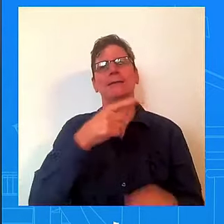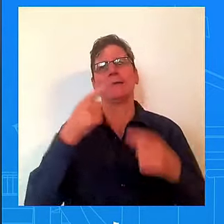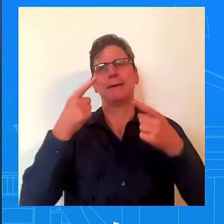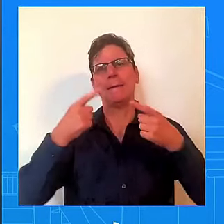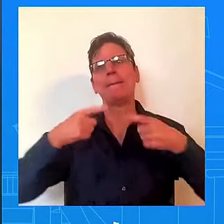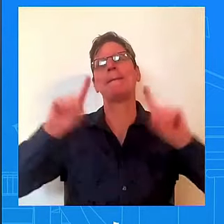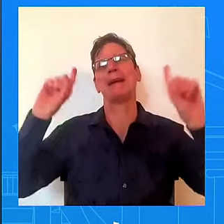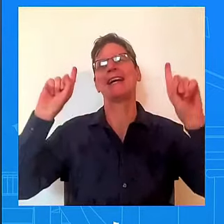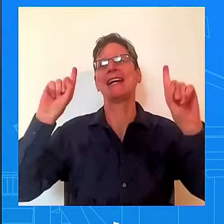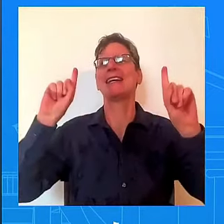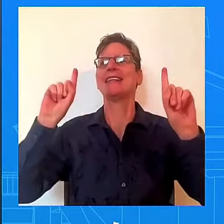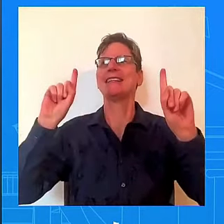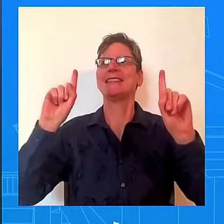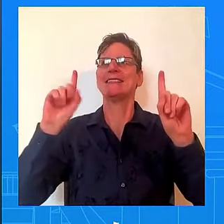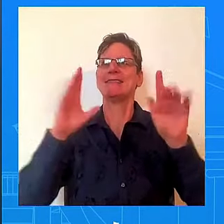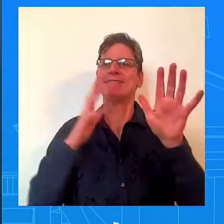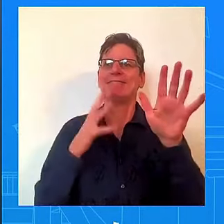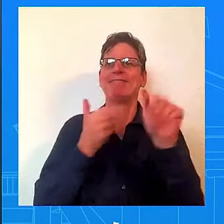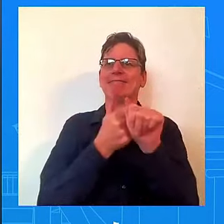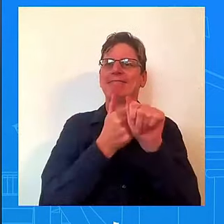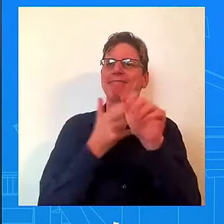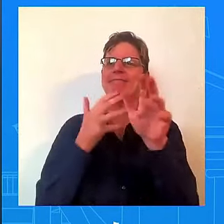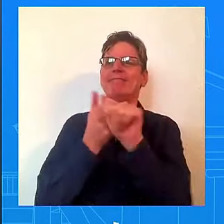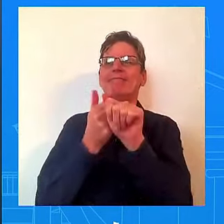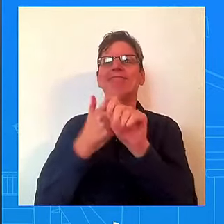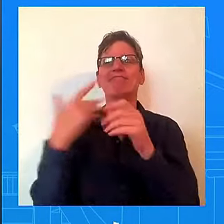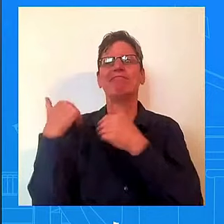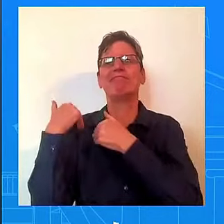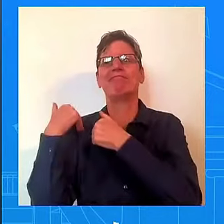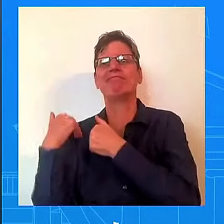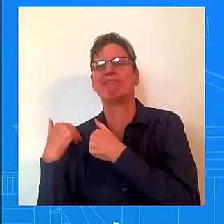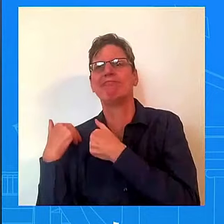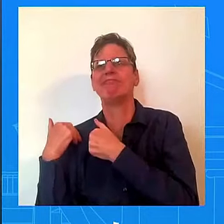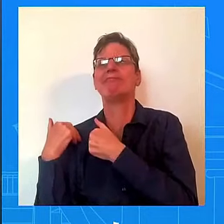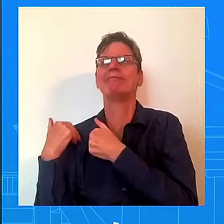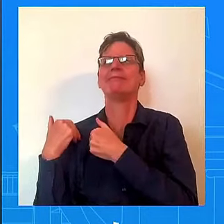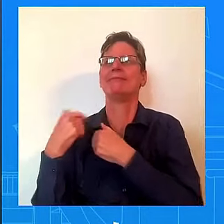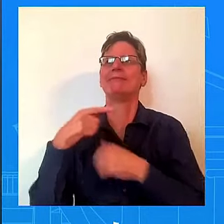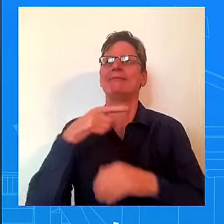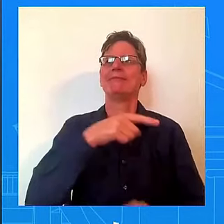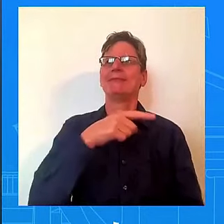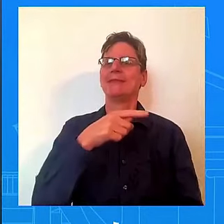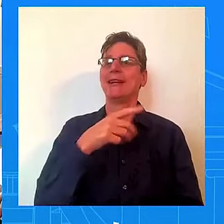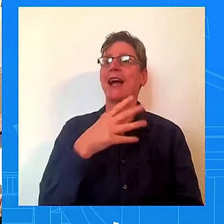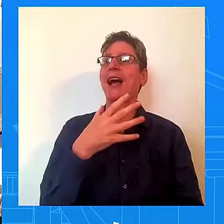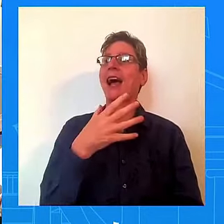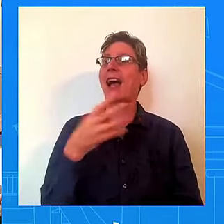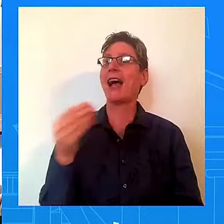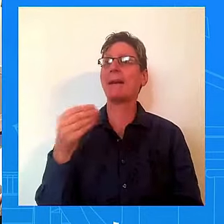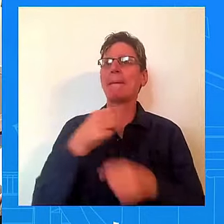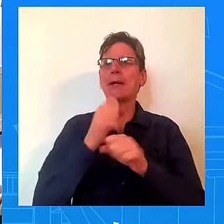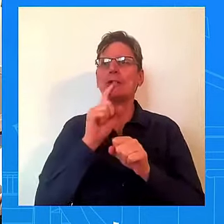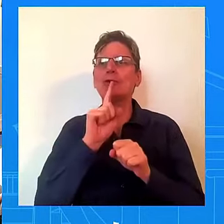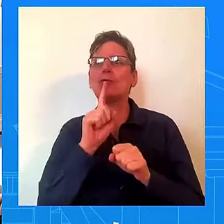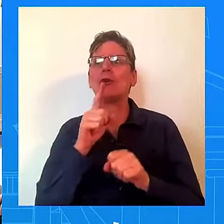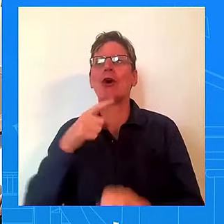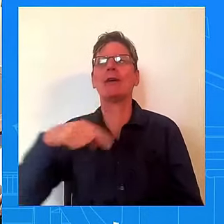And so we'll continue that work. Thanks. In your travels to Pittsburgh and throughout the Rust Belt, what kinds of